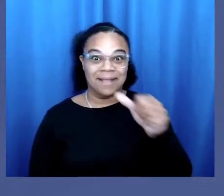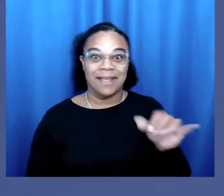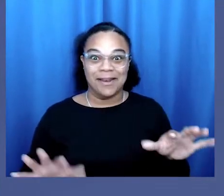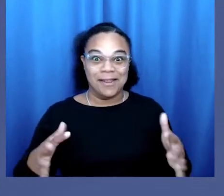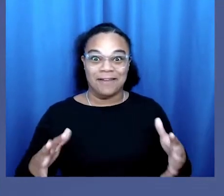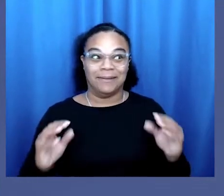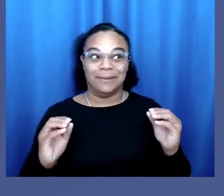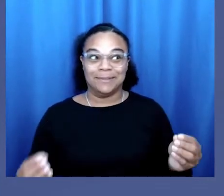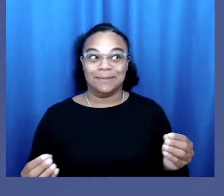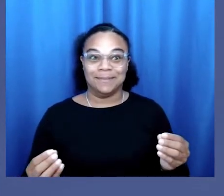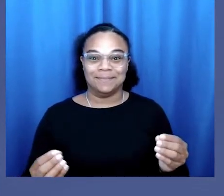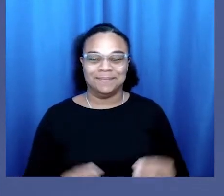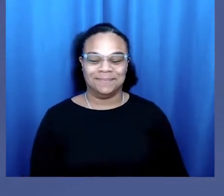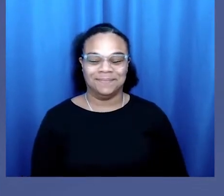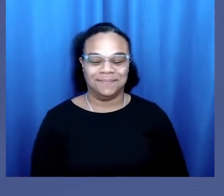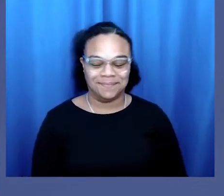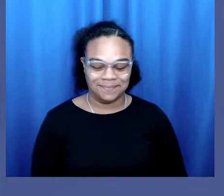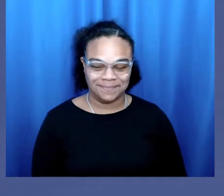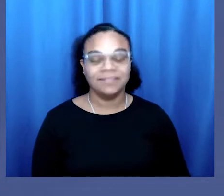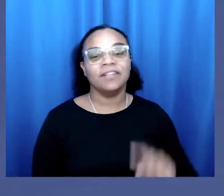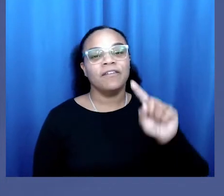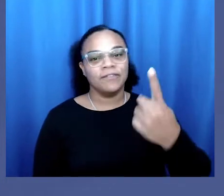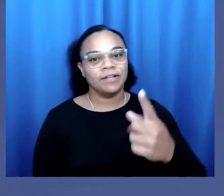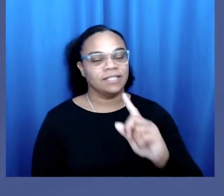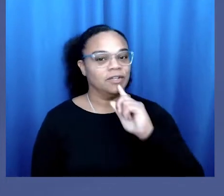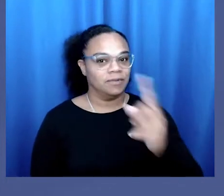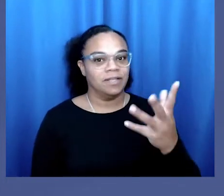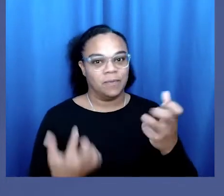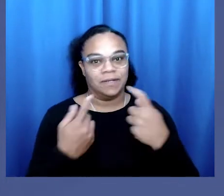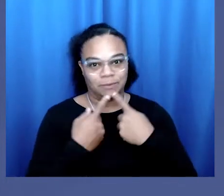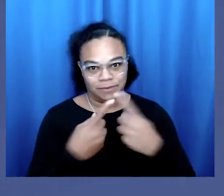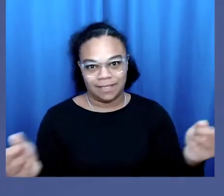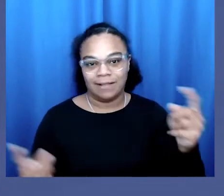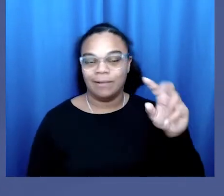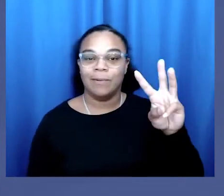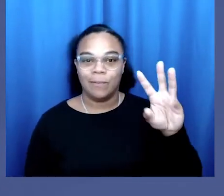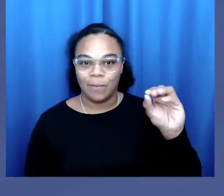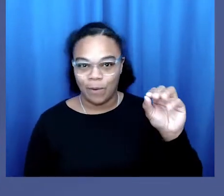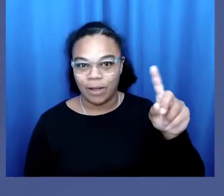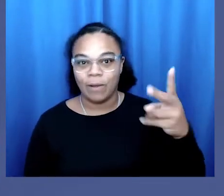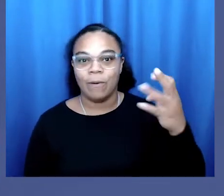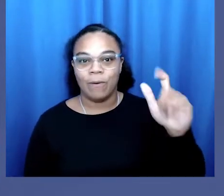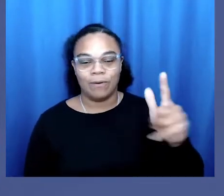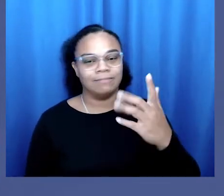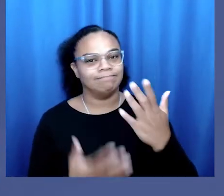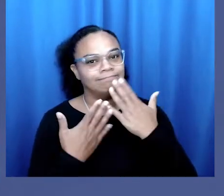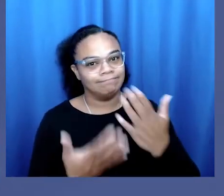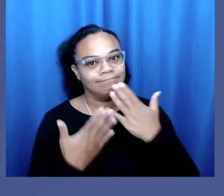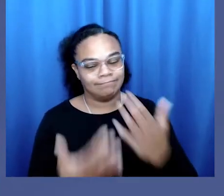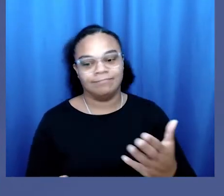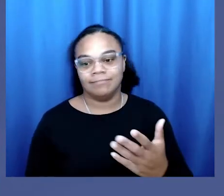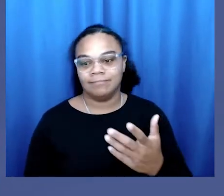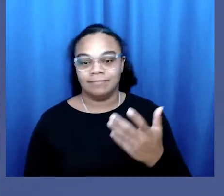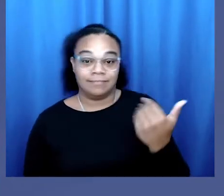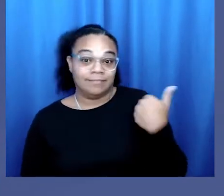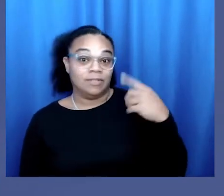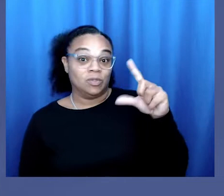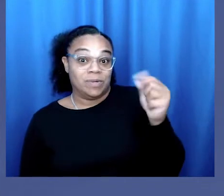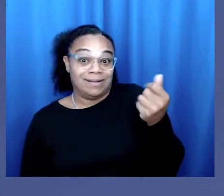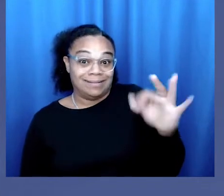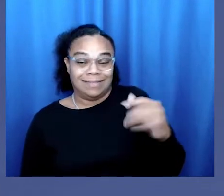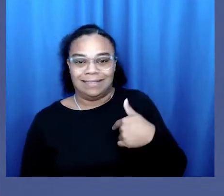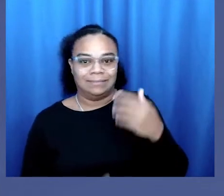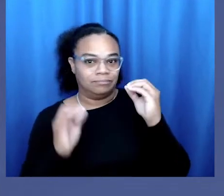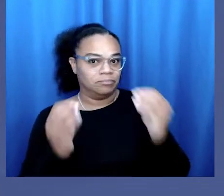I'm not nervous at all. First, I just really want to say thank you to Woodhull. I was fresh out of homelessness